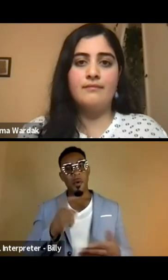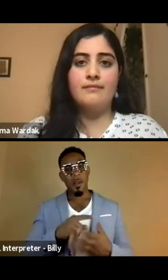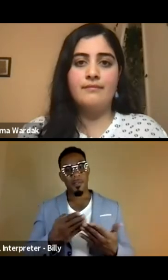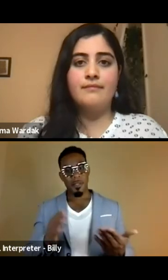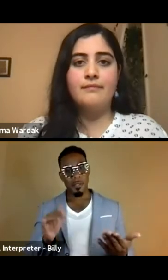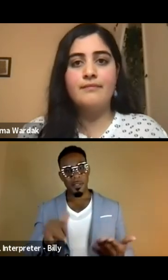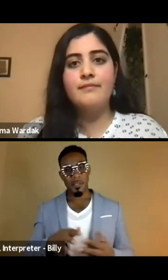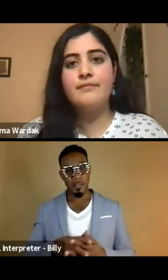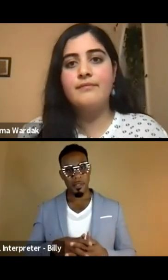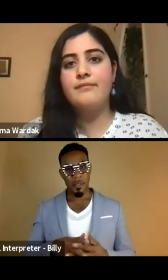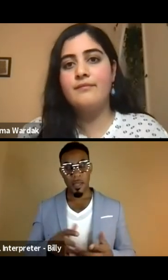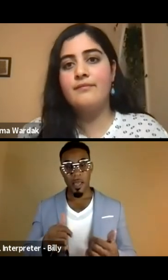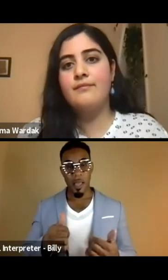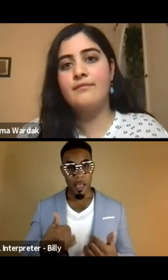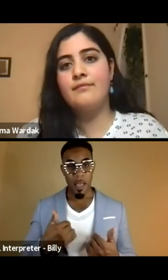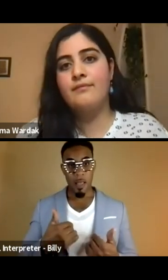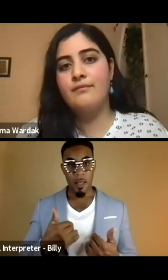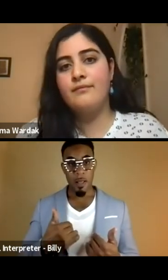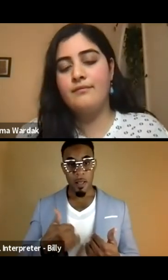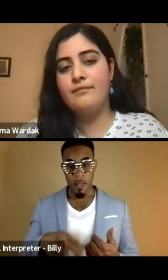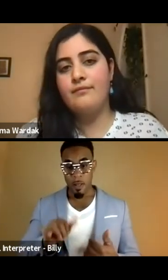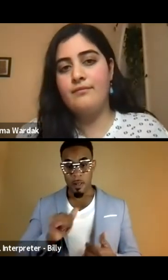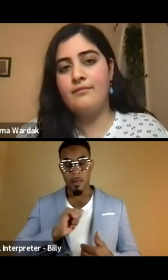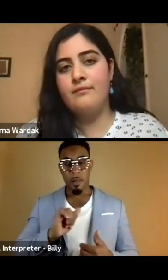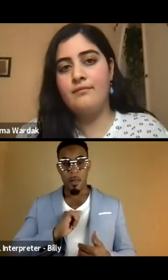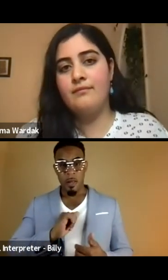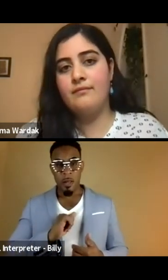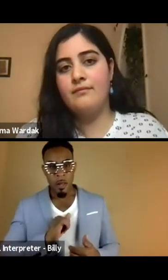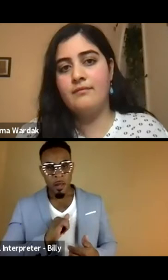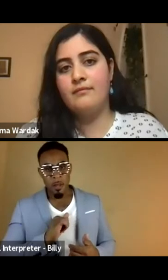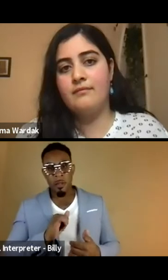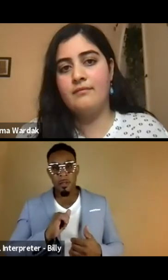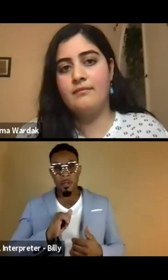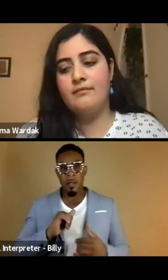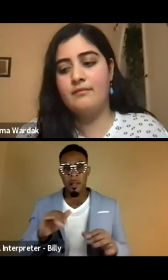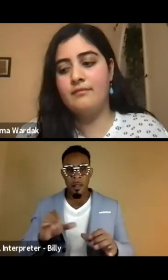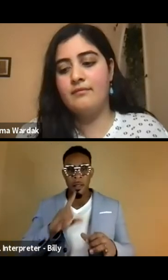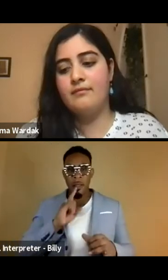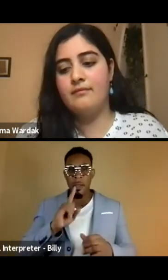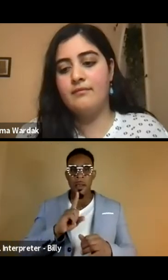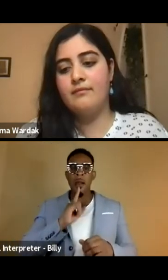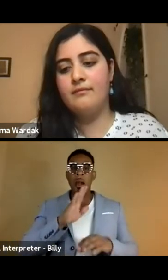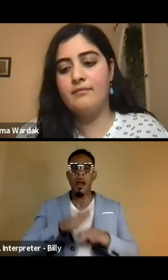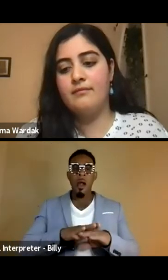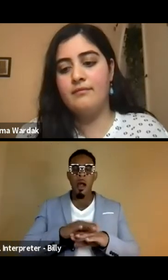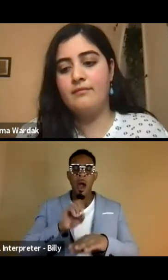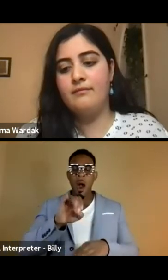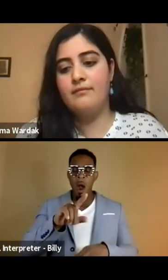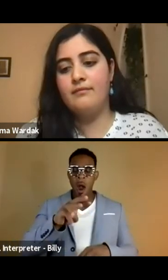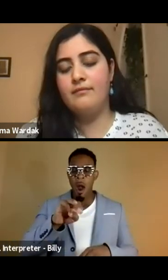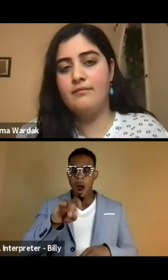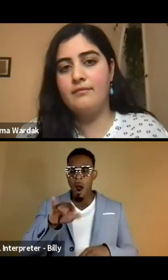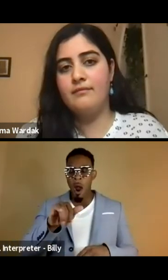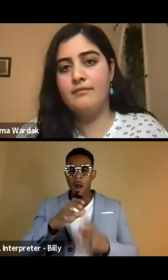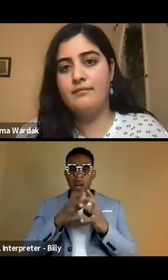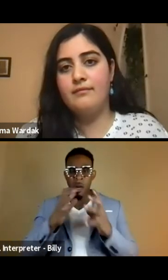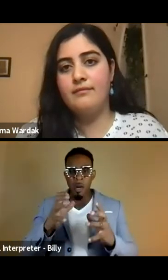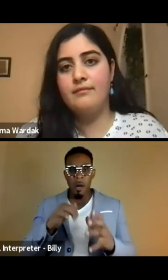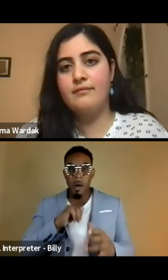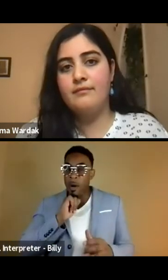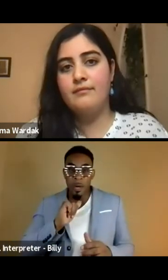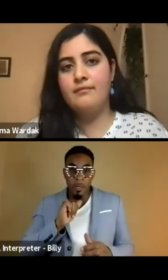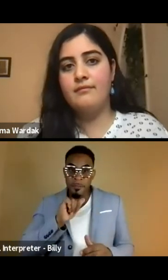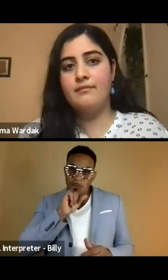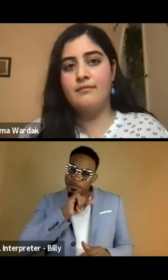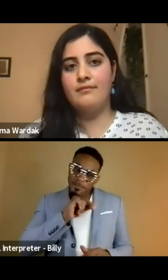things that I have found myself, um, doing is being on social media a lot. I am not